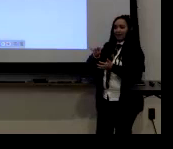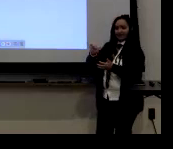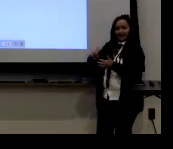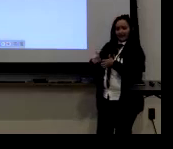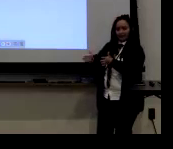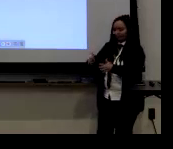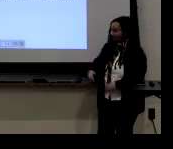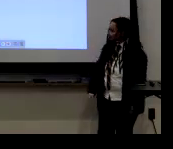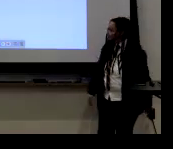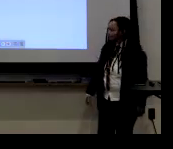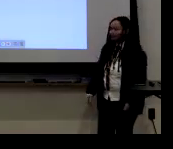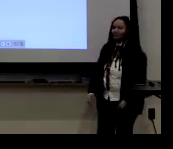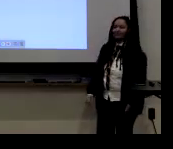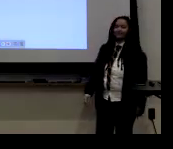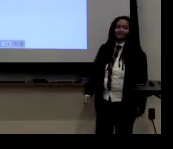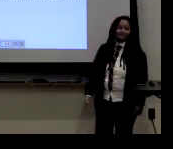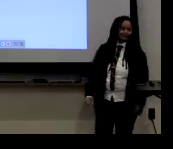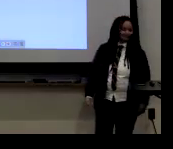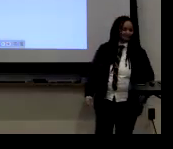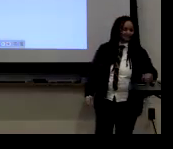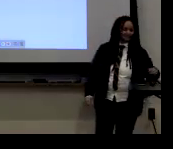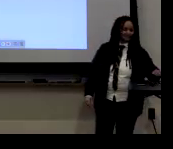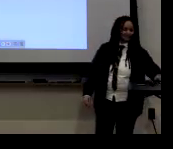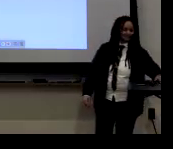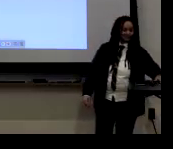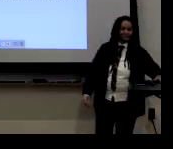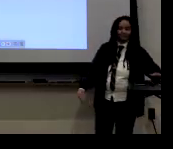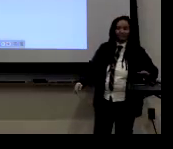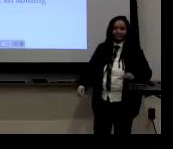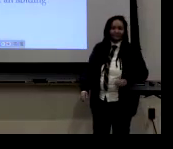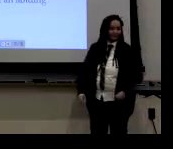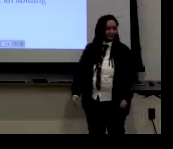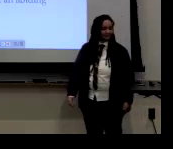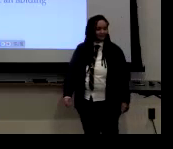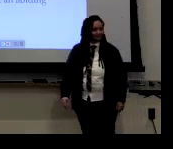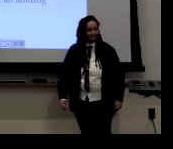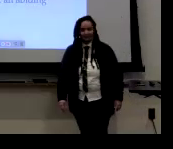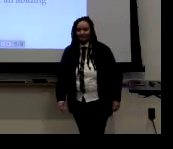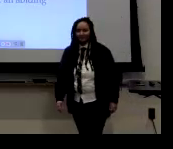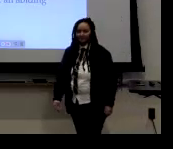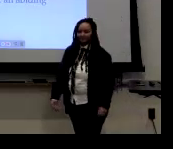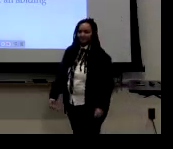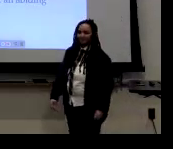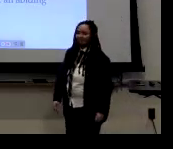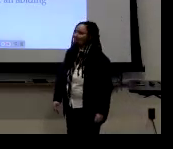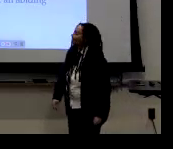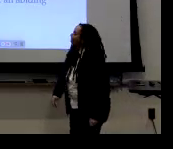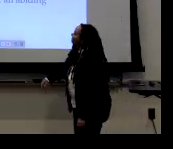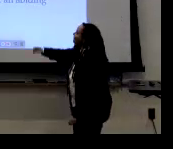So how do the people function or express themselves? It's what they think or what they are.